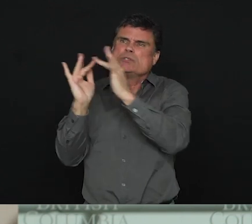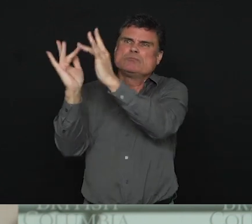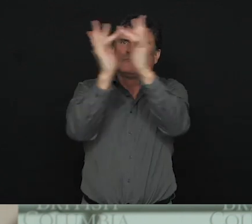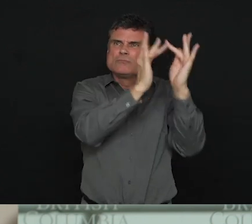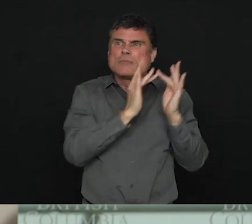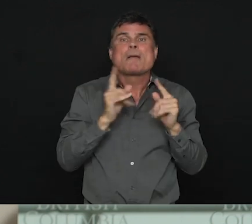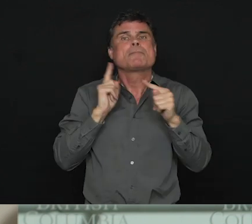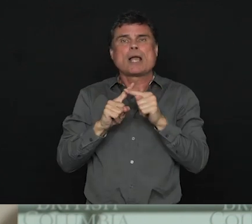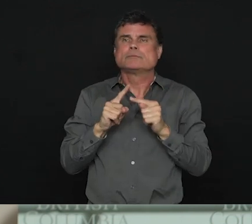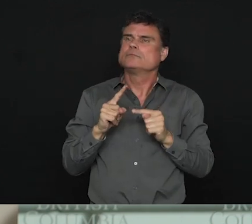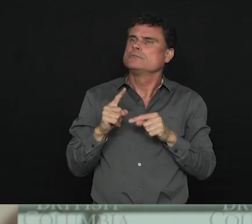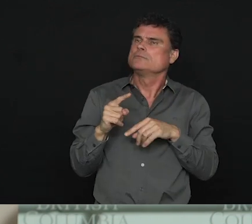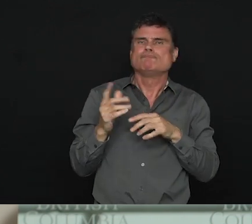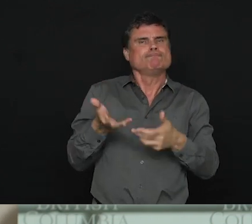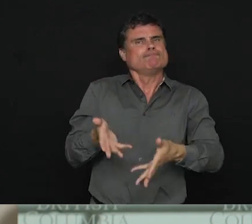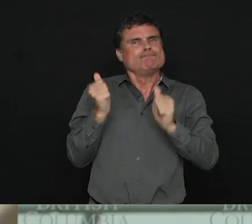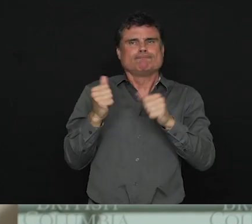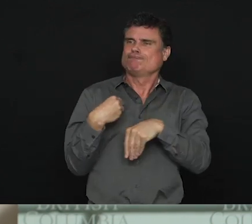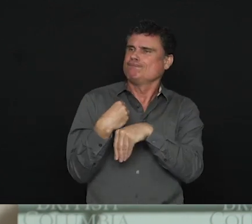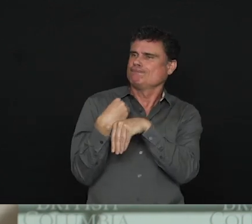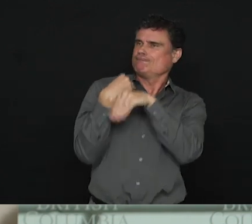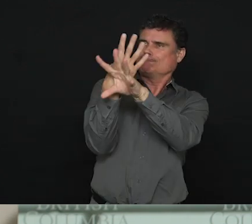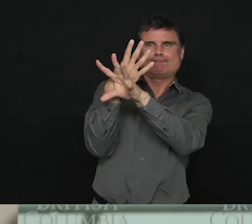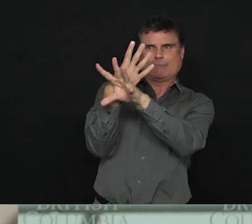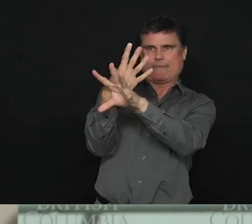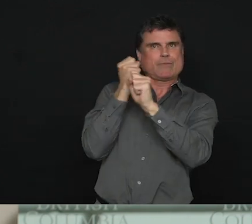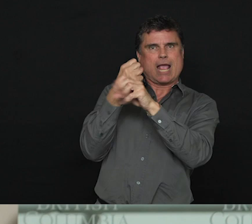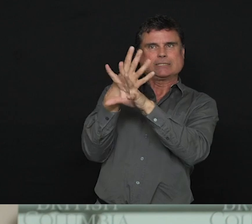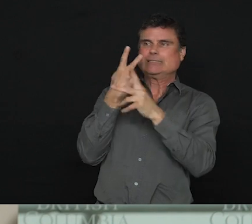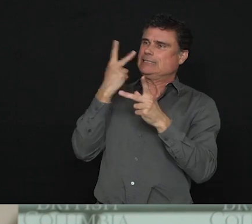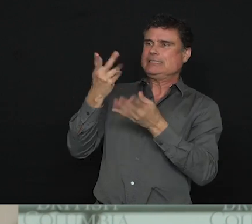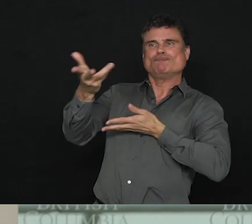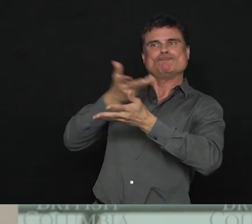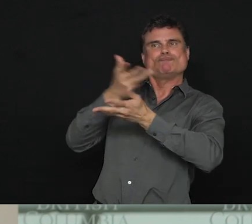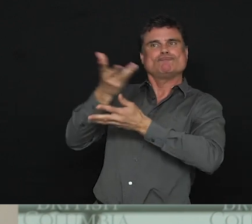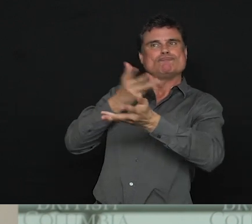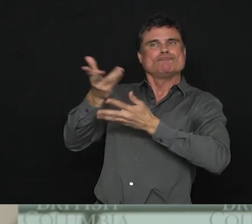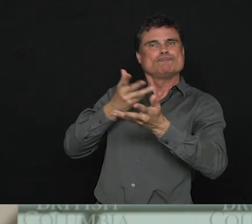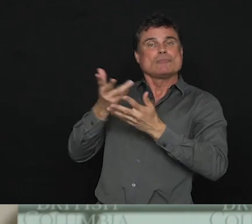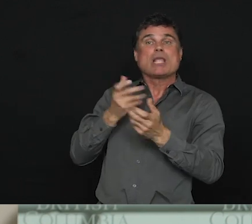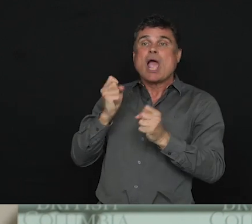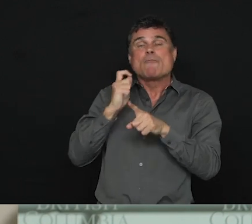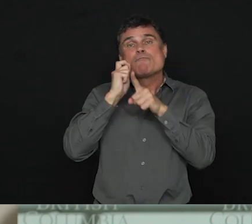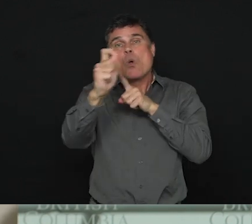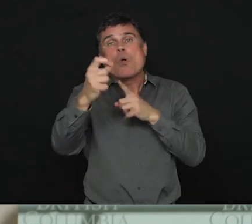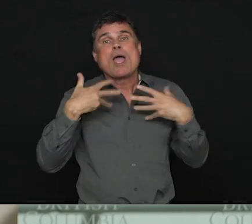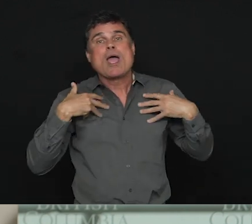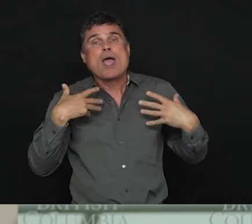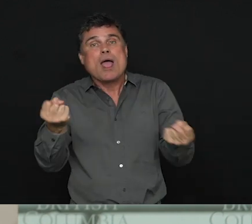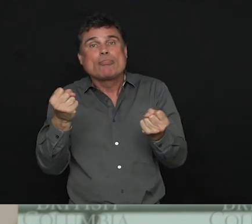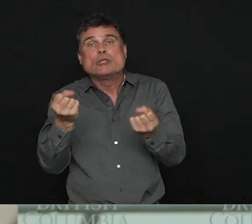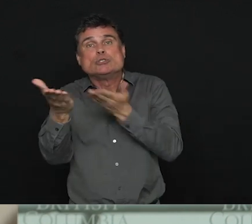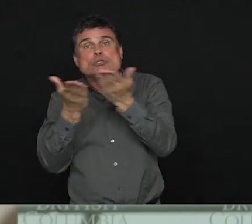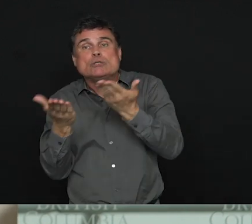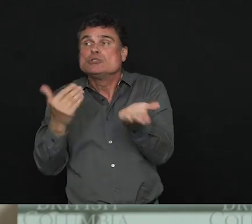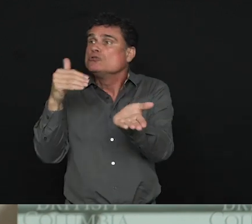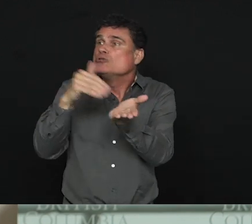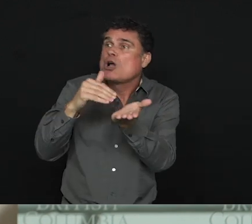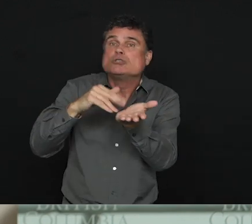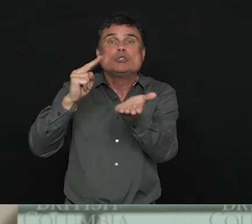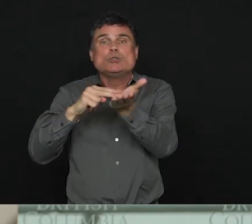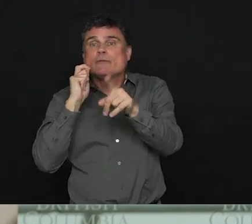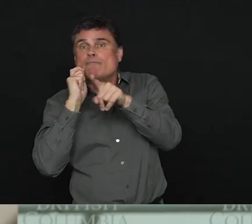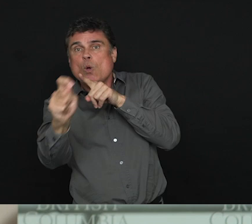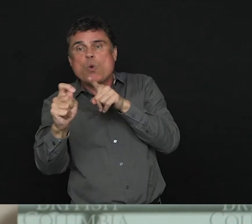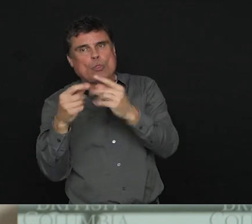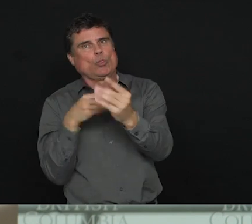using telehealth. So we want to make sure that there is good higher capacity internet, as well as a faster speed internet to meet the